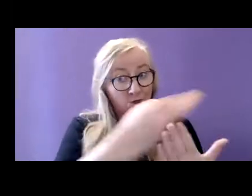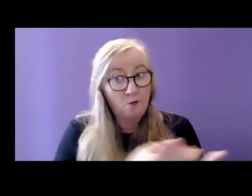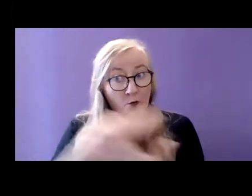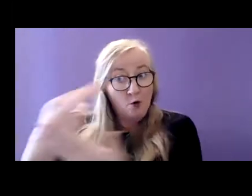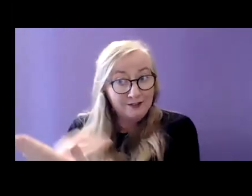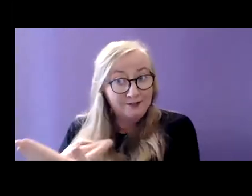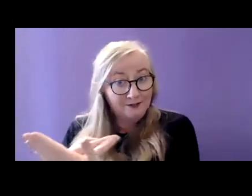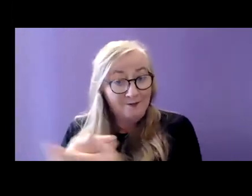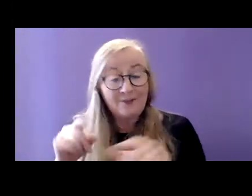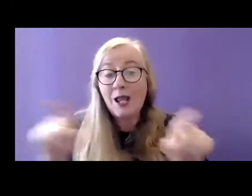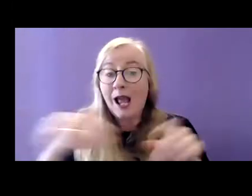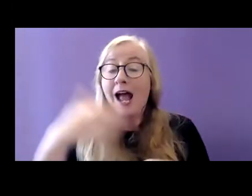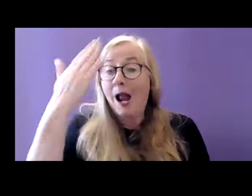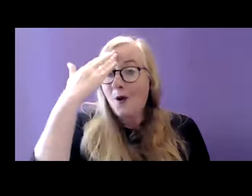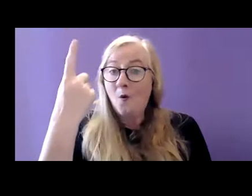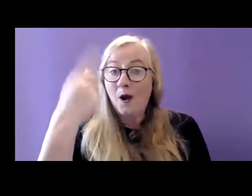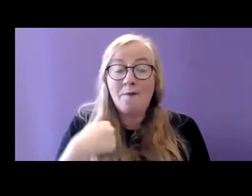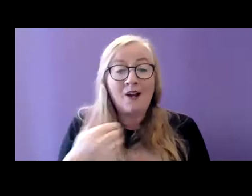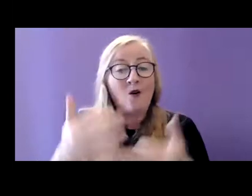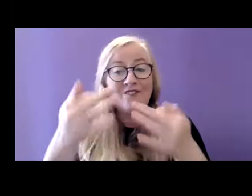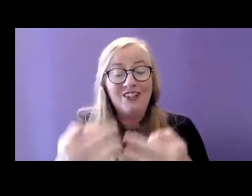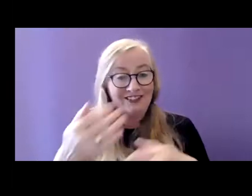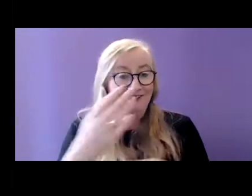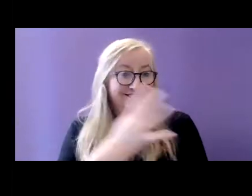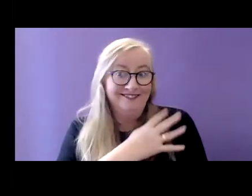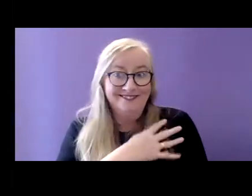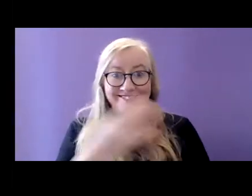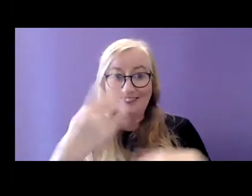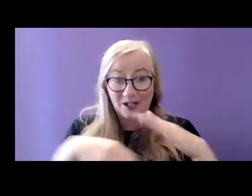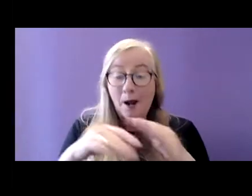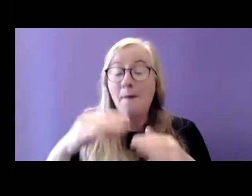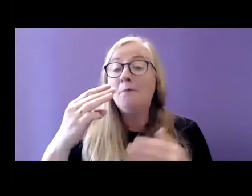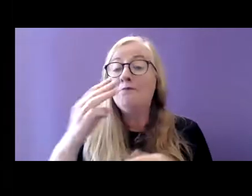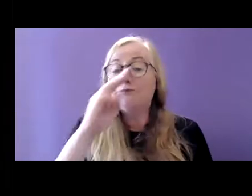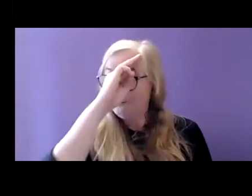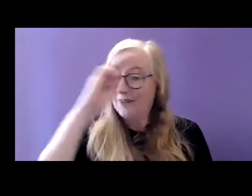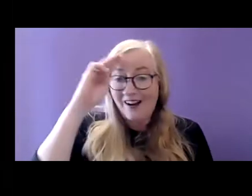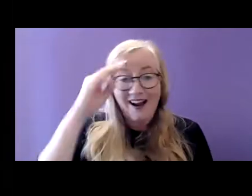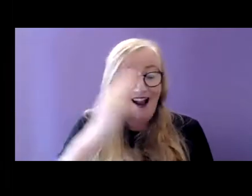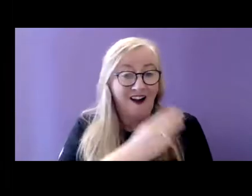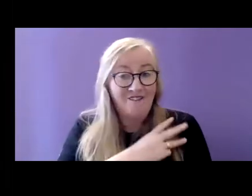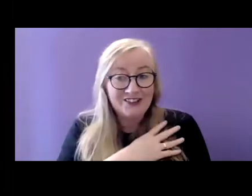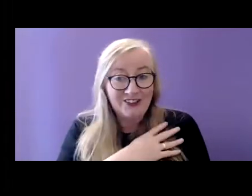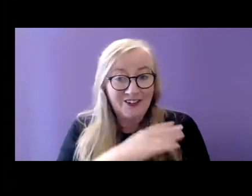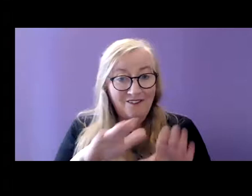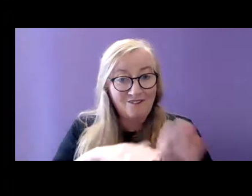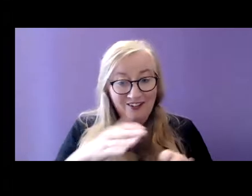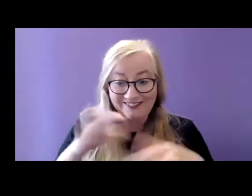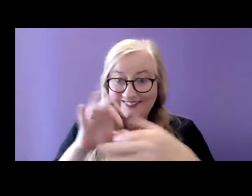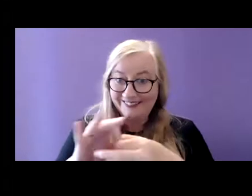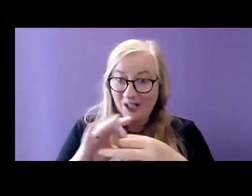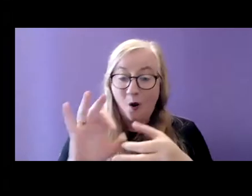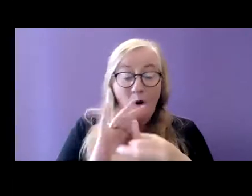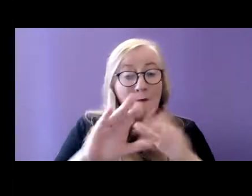I know that one of my officials, Eamon Waters, who is Principal Officer with Responsibility for Homelessness Policy,